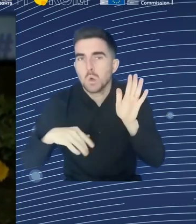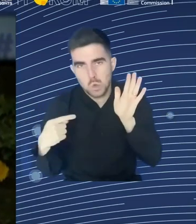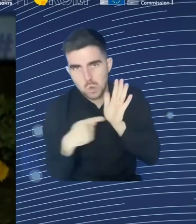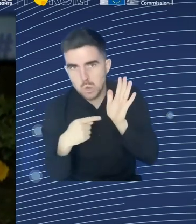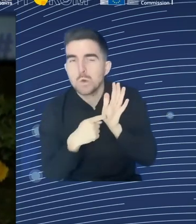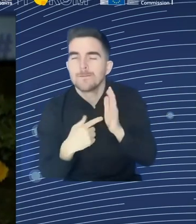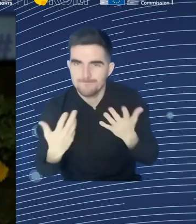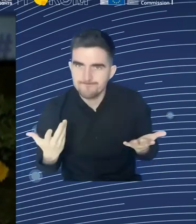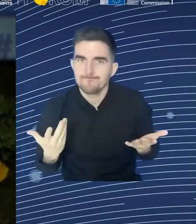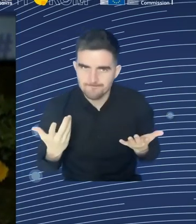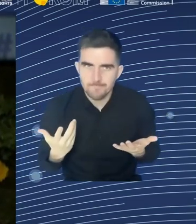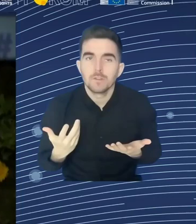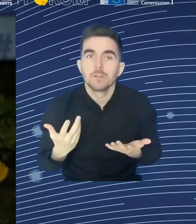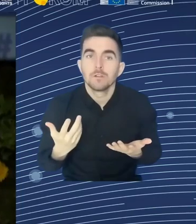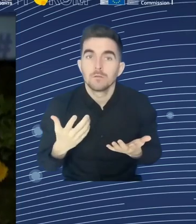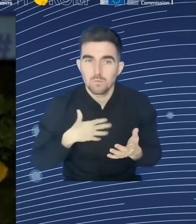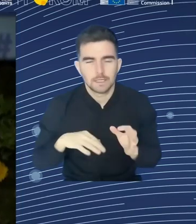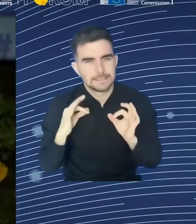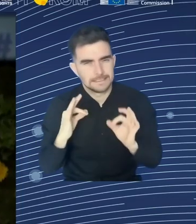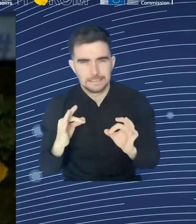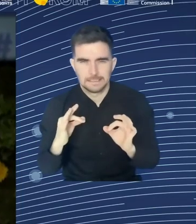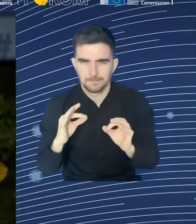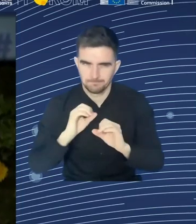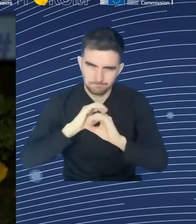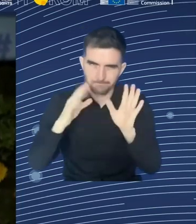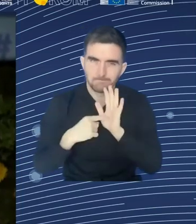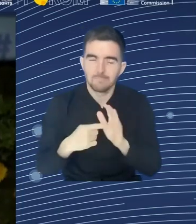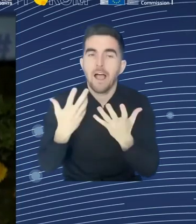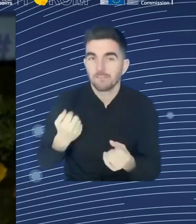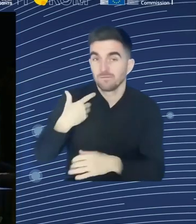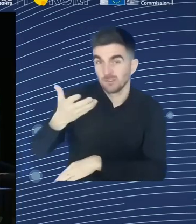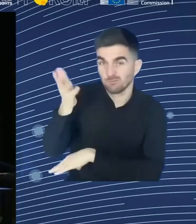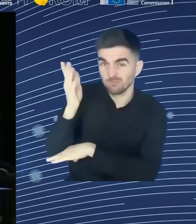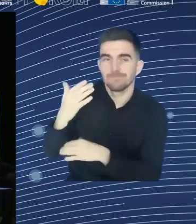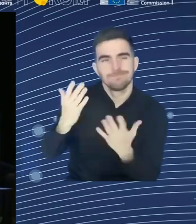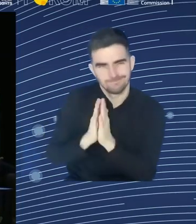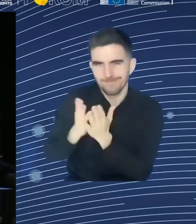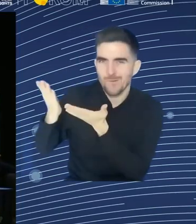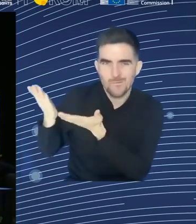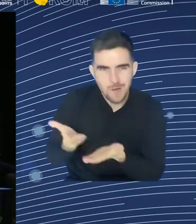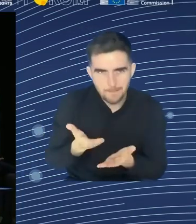Director for Employment and Social Governance at the European Commission. Good morning.